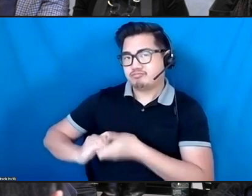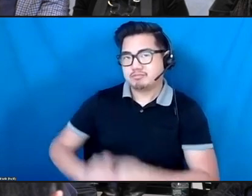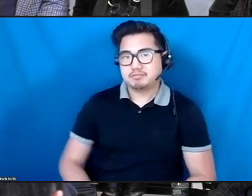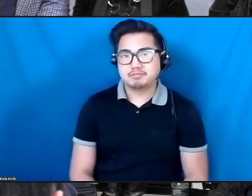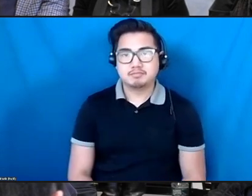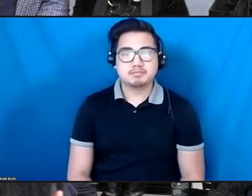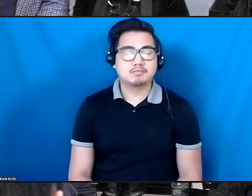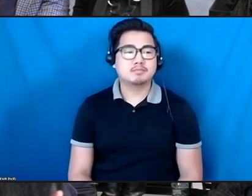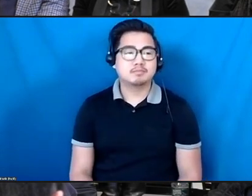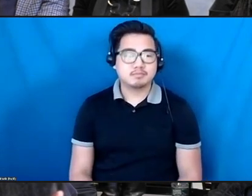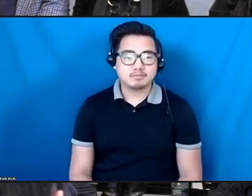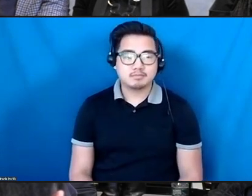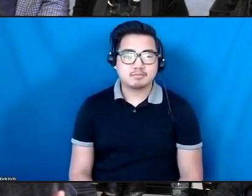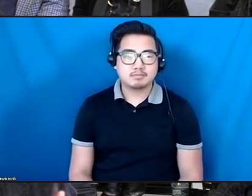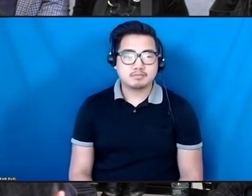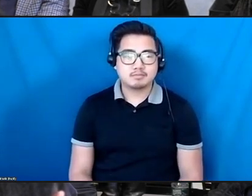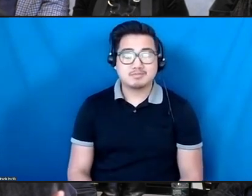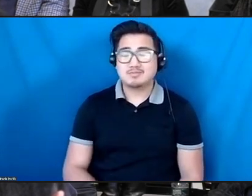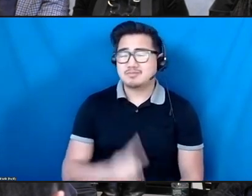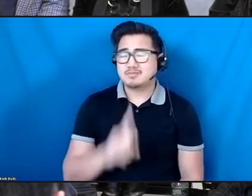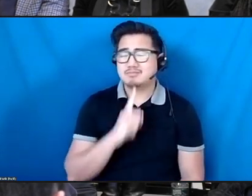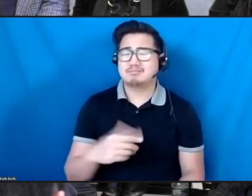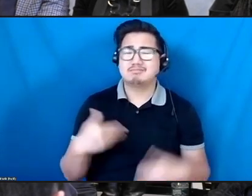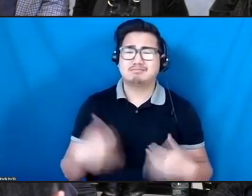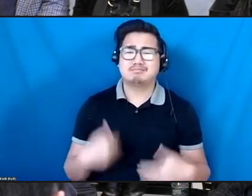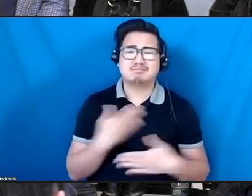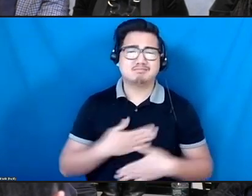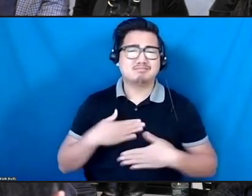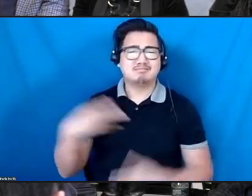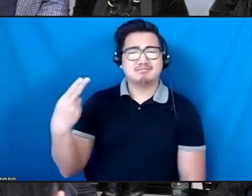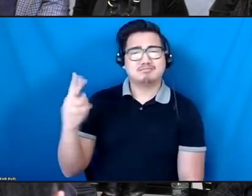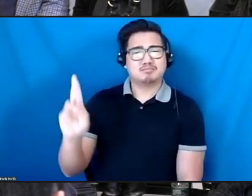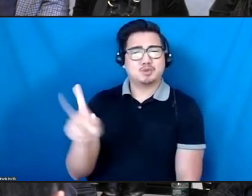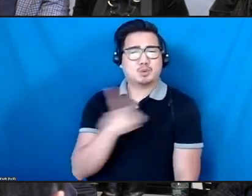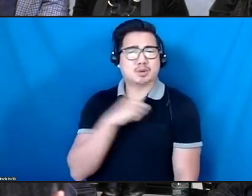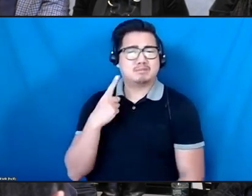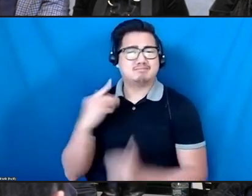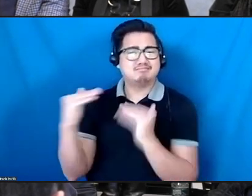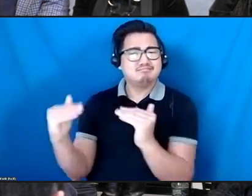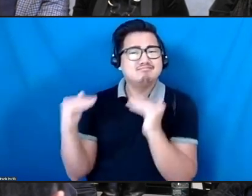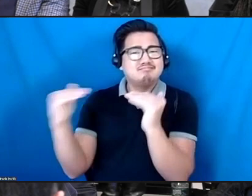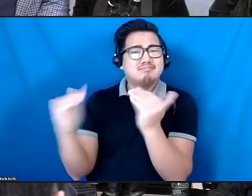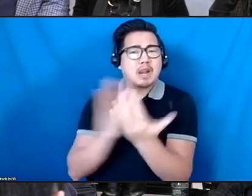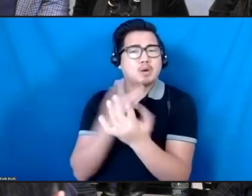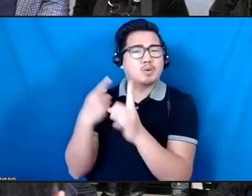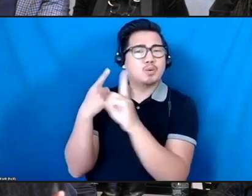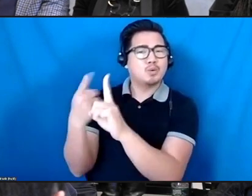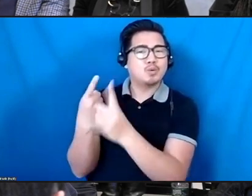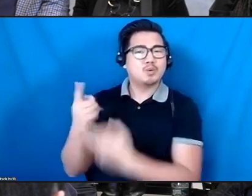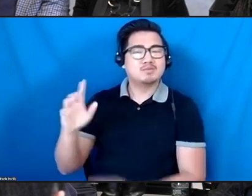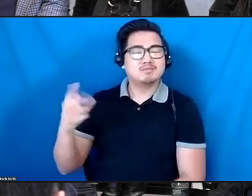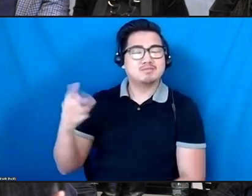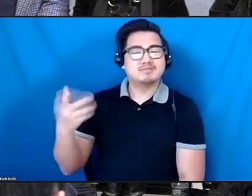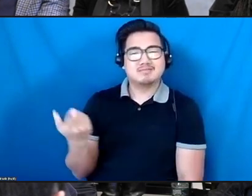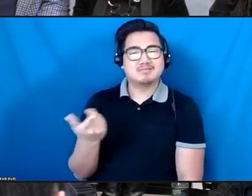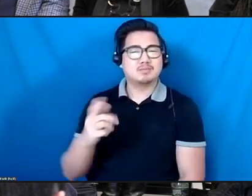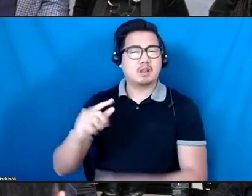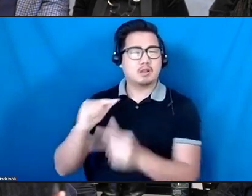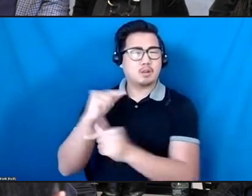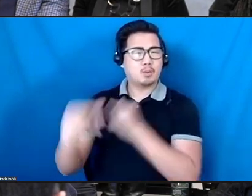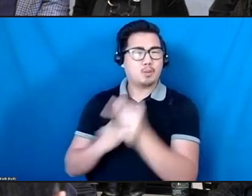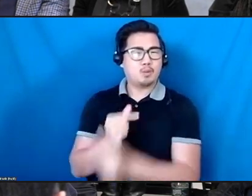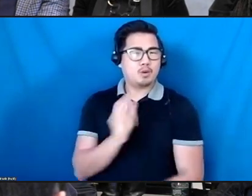It has been a great pleasure for HowlRound to advance our core value of global citizenship through working with the International